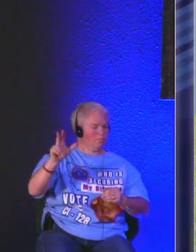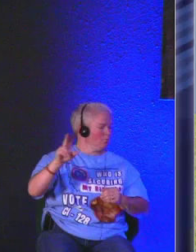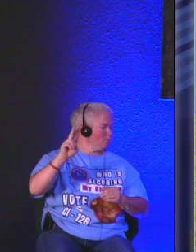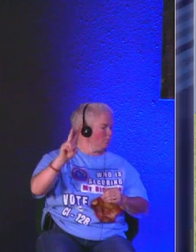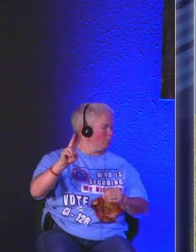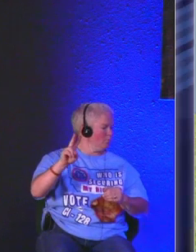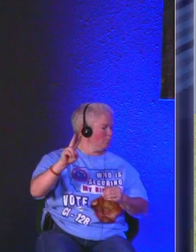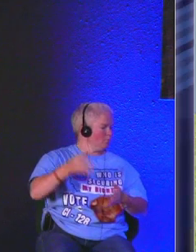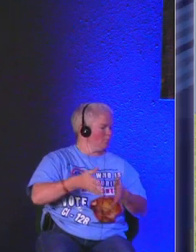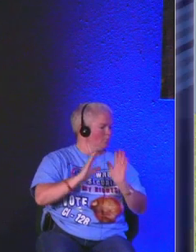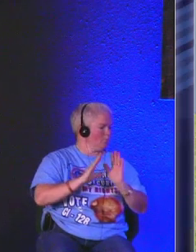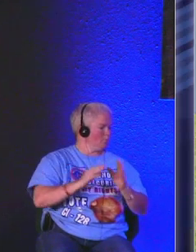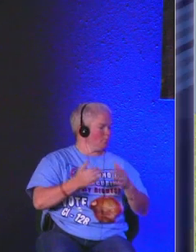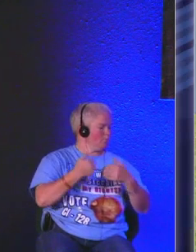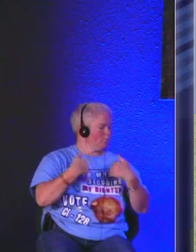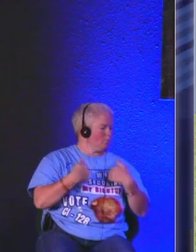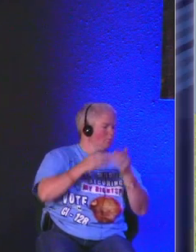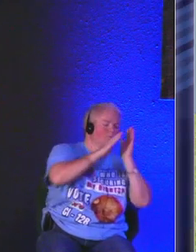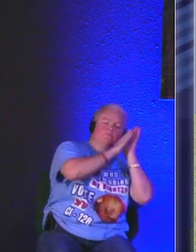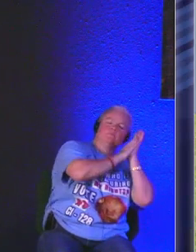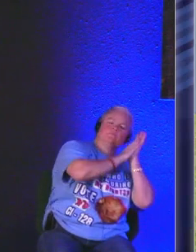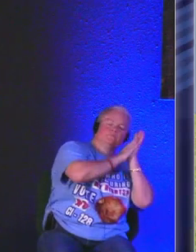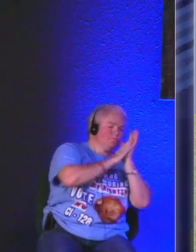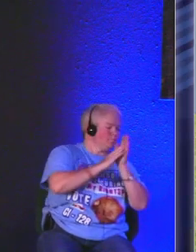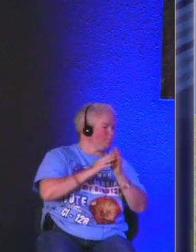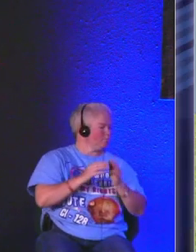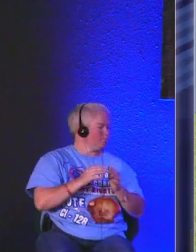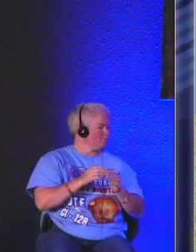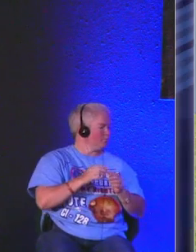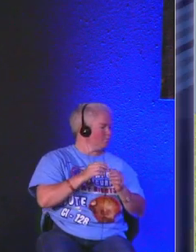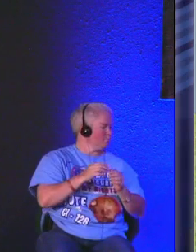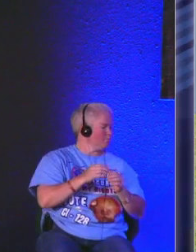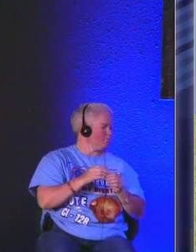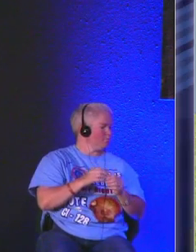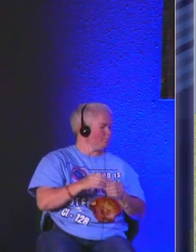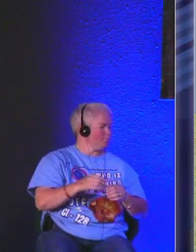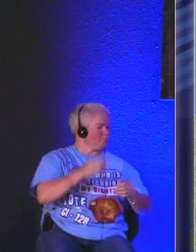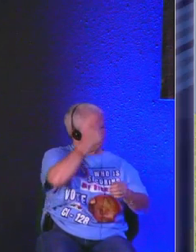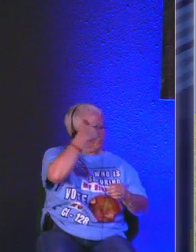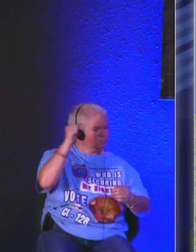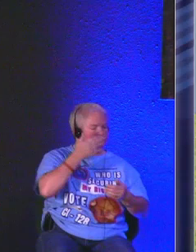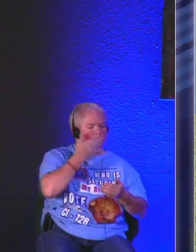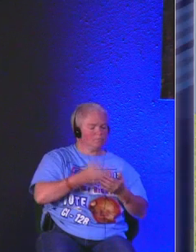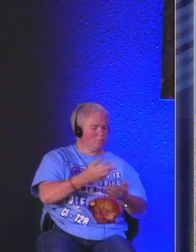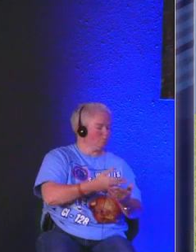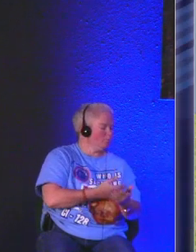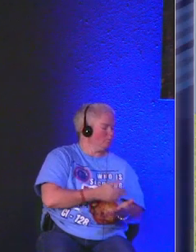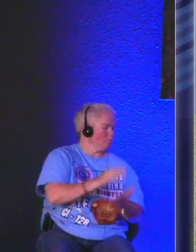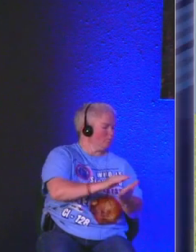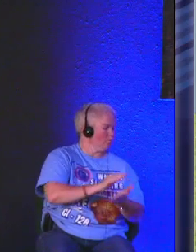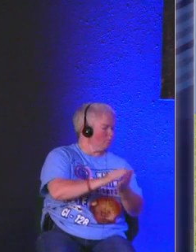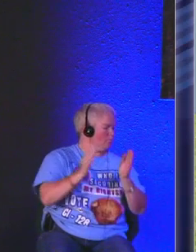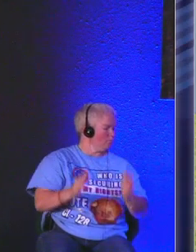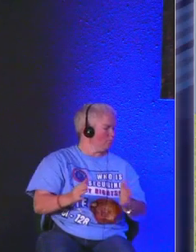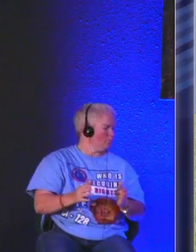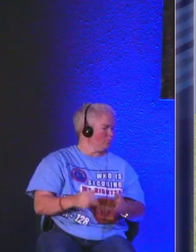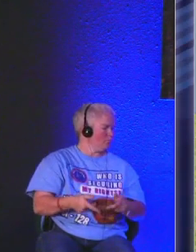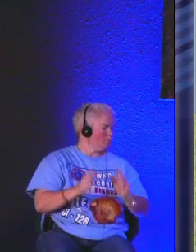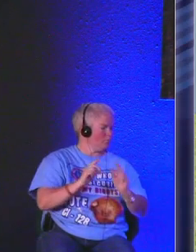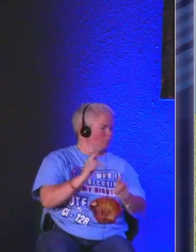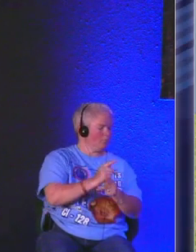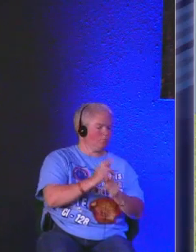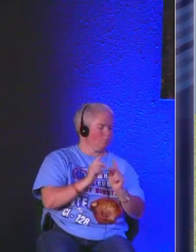nourishment because of the good shepherd let's keep going verse 3